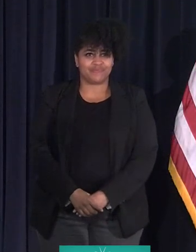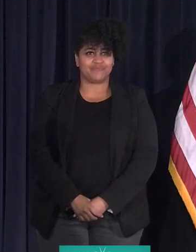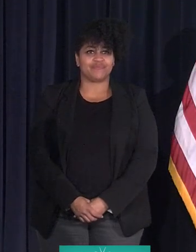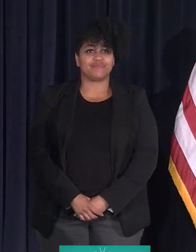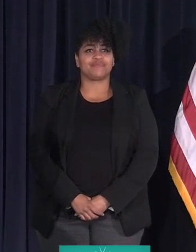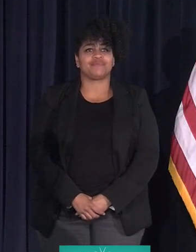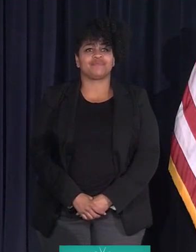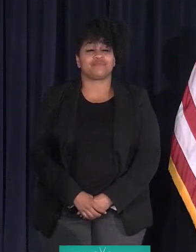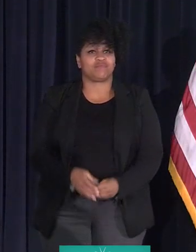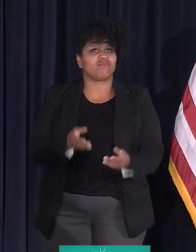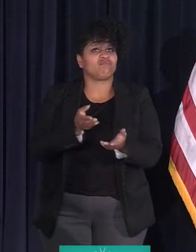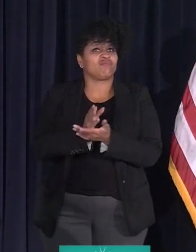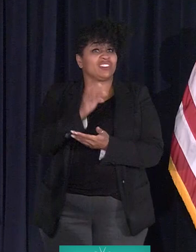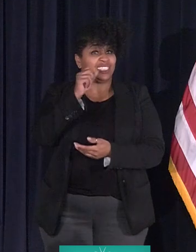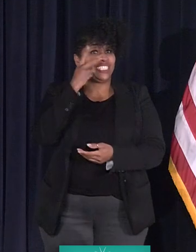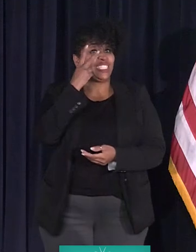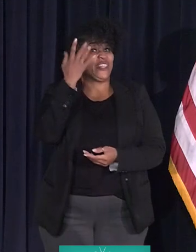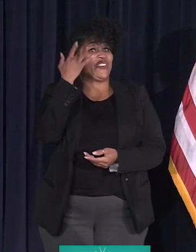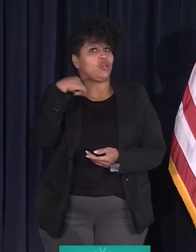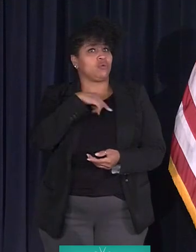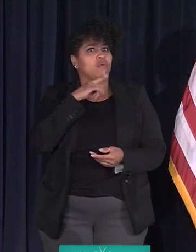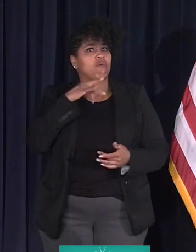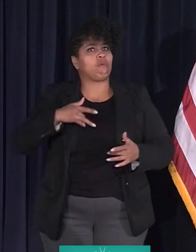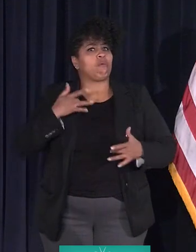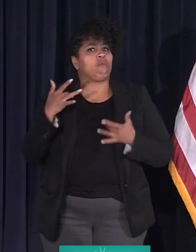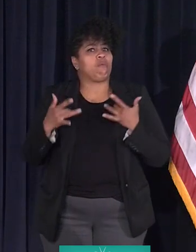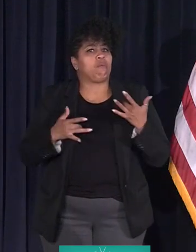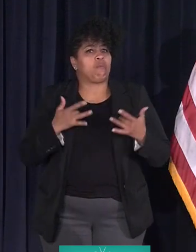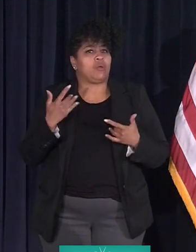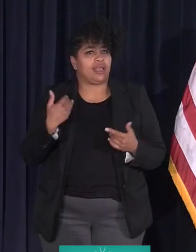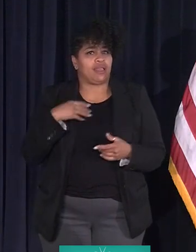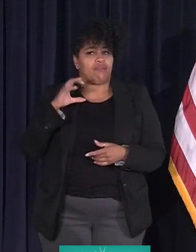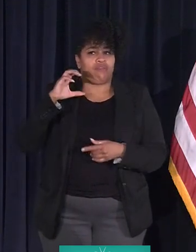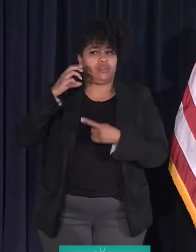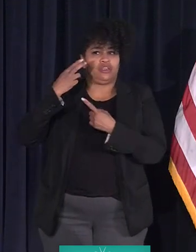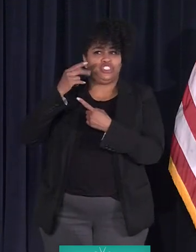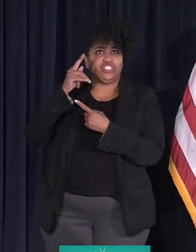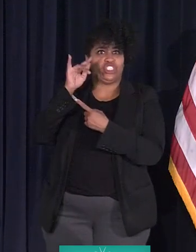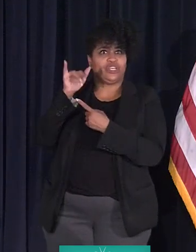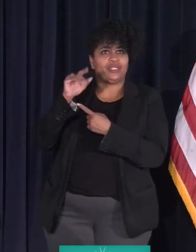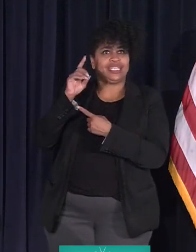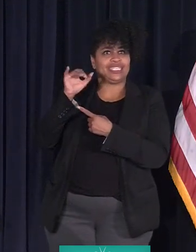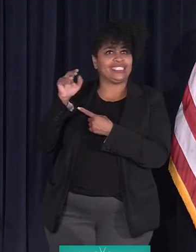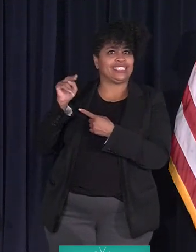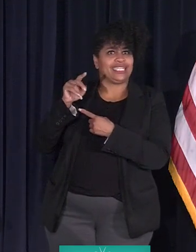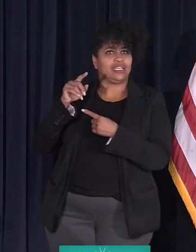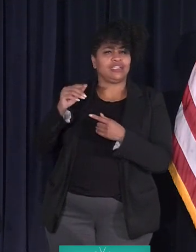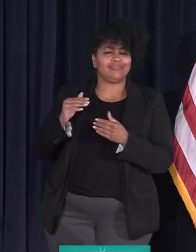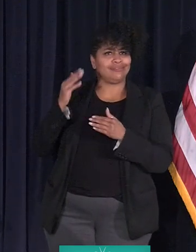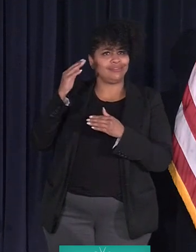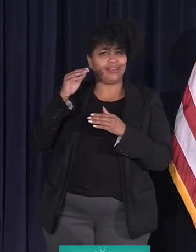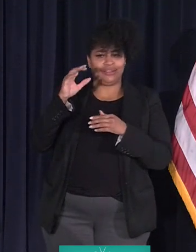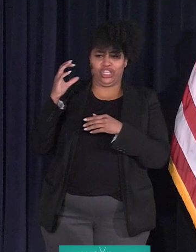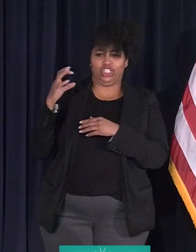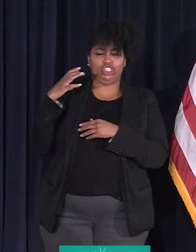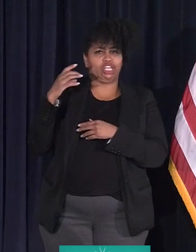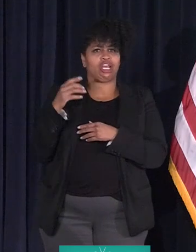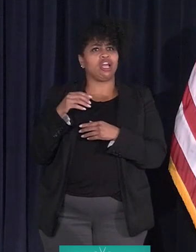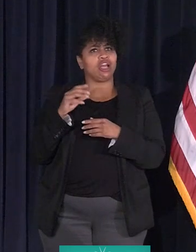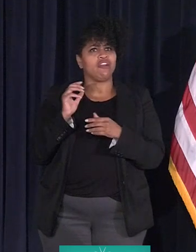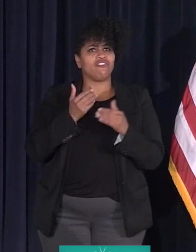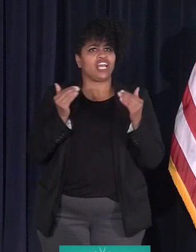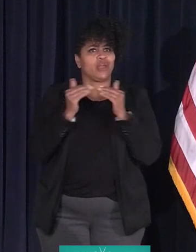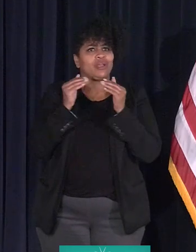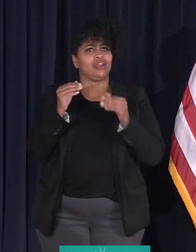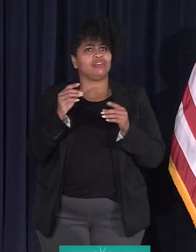All right, you can see why we are so thrilled to have Charity Dean, and as the head of the Equity Council, she has every department asking